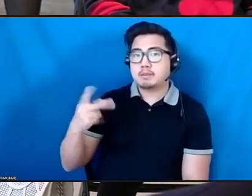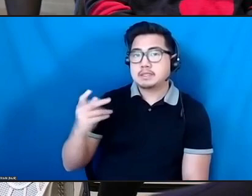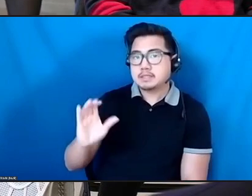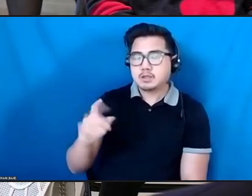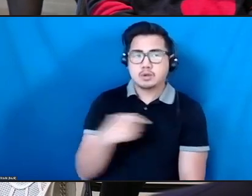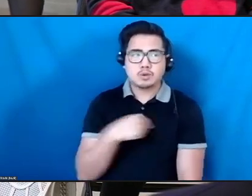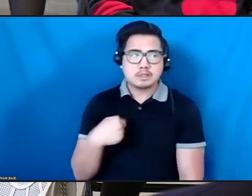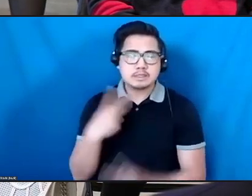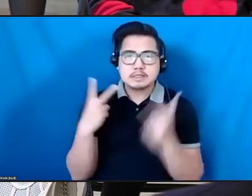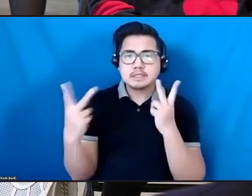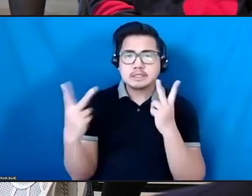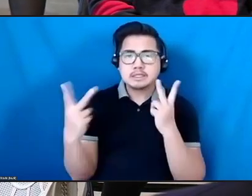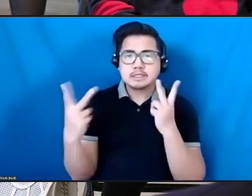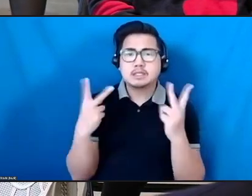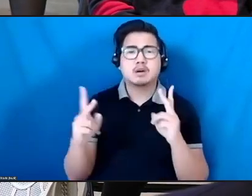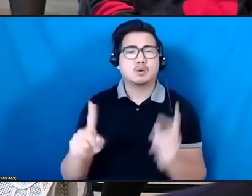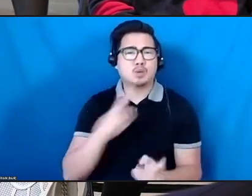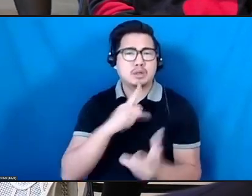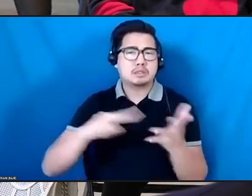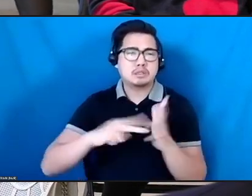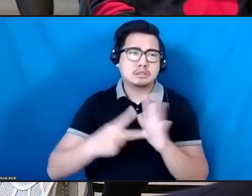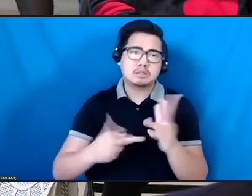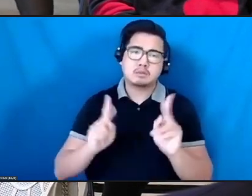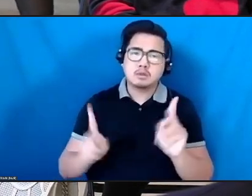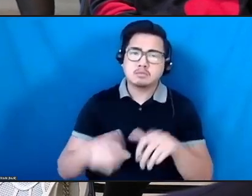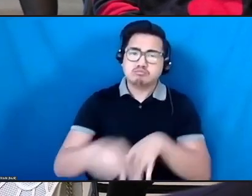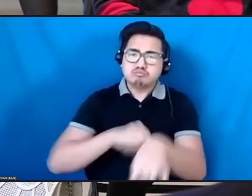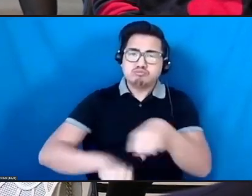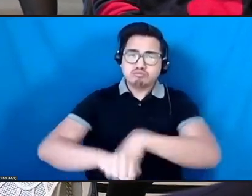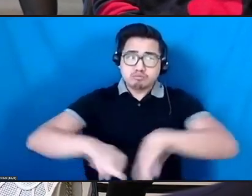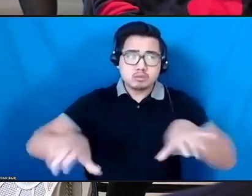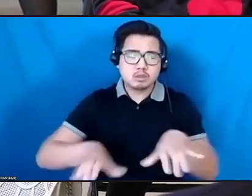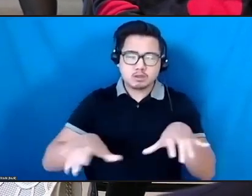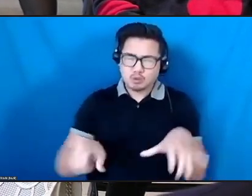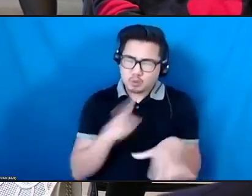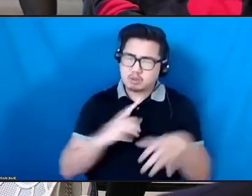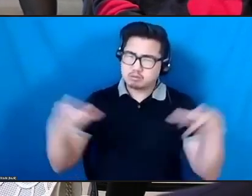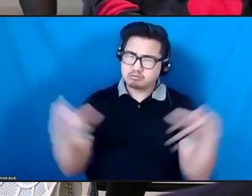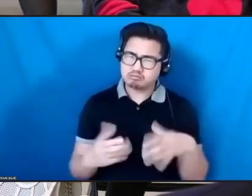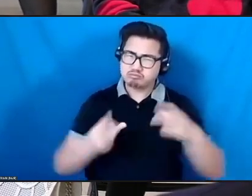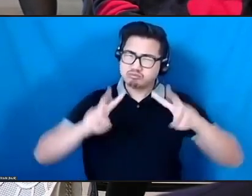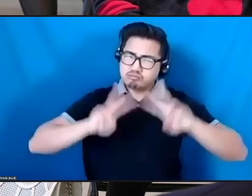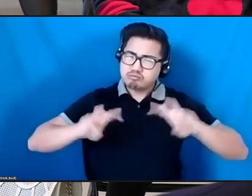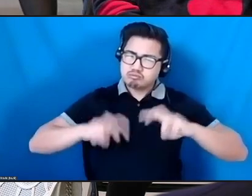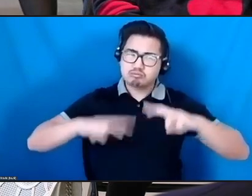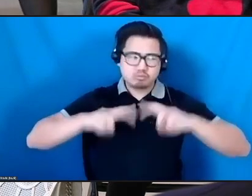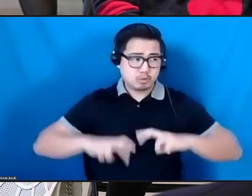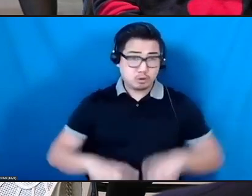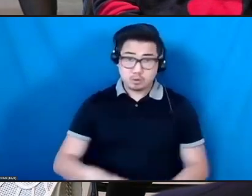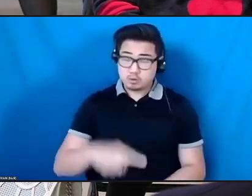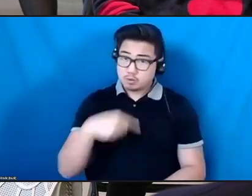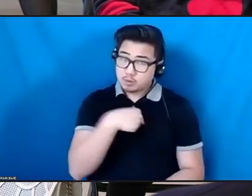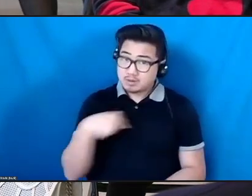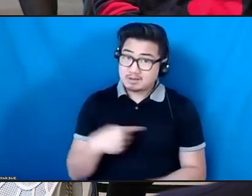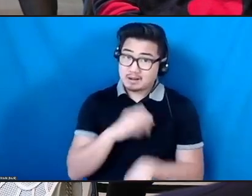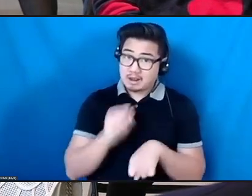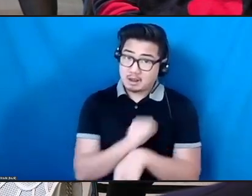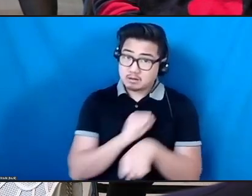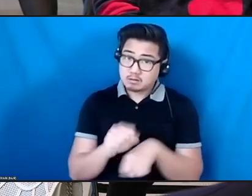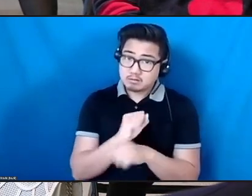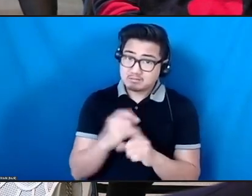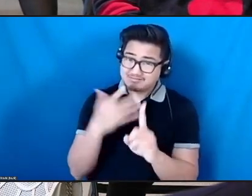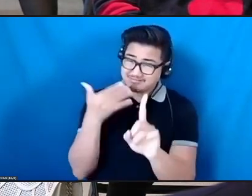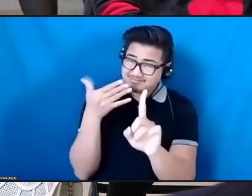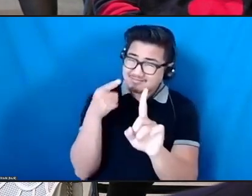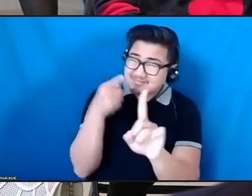intentional mobilizing around, are we really doing what we mean to do? Should we be doing it differently, better, in a more climate-just